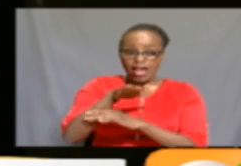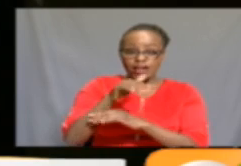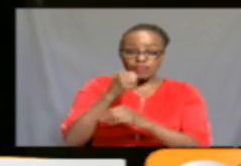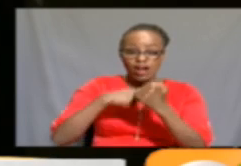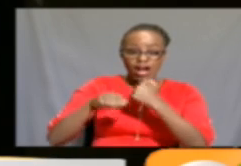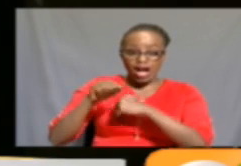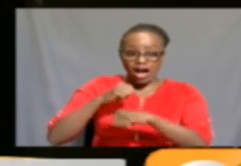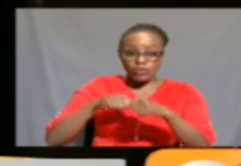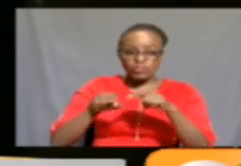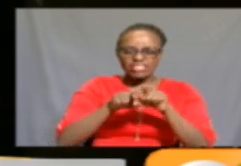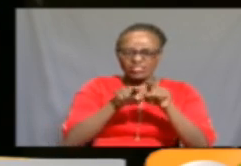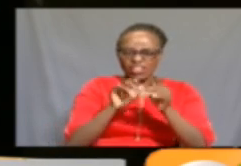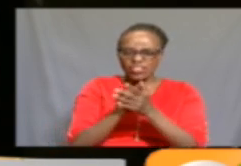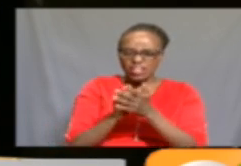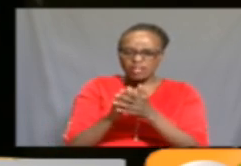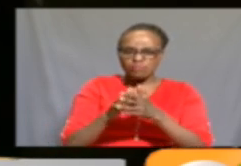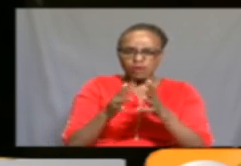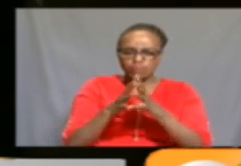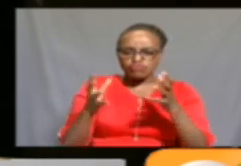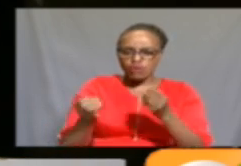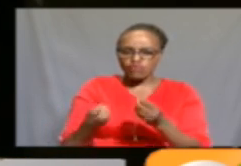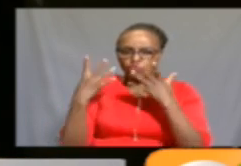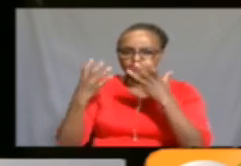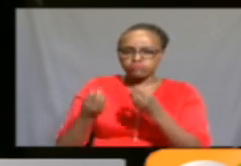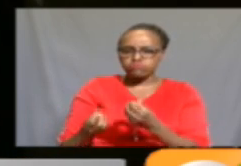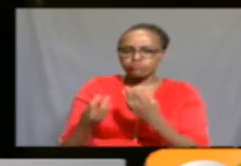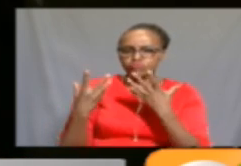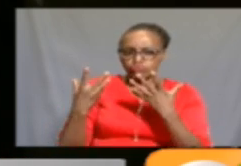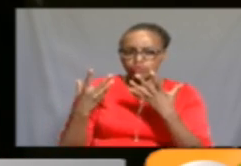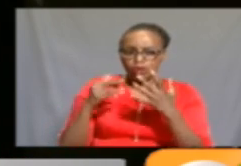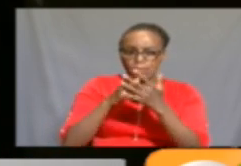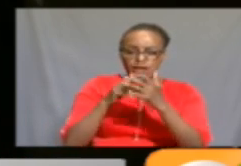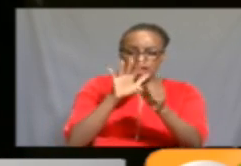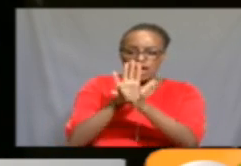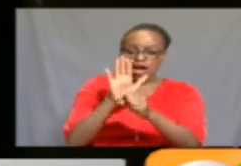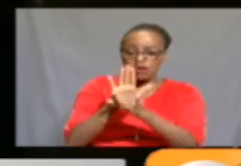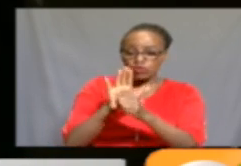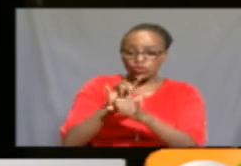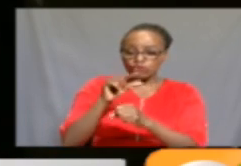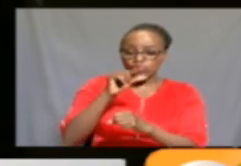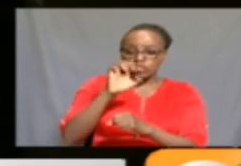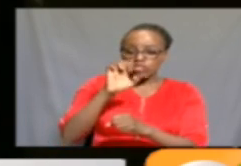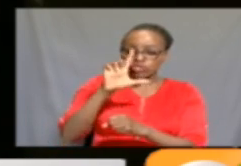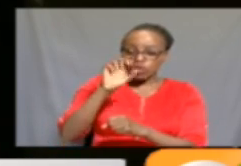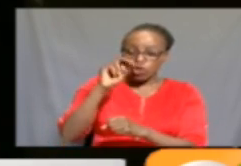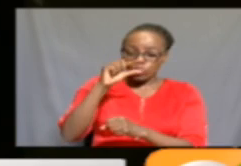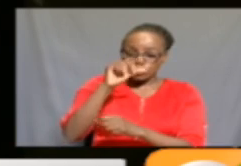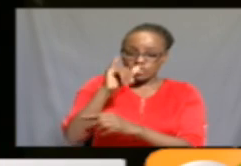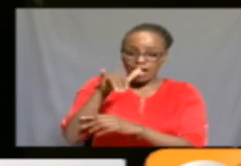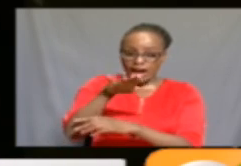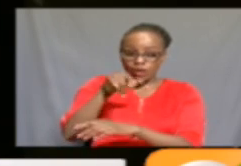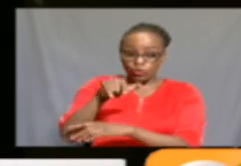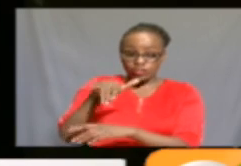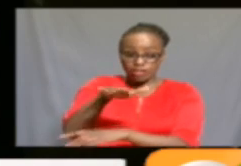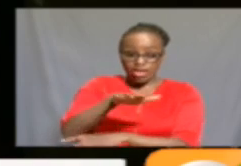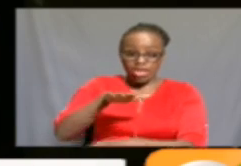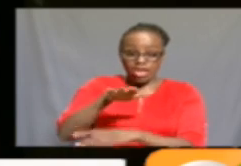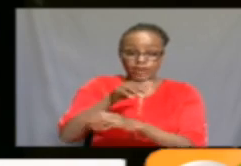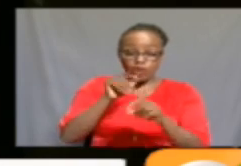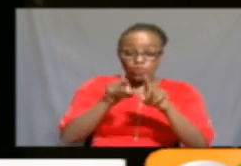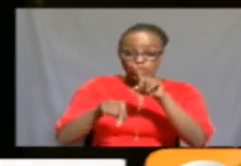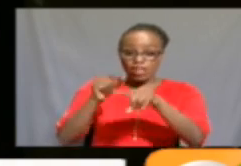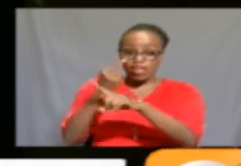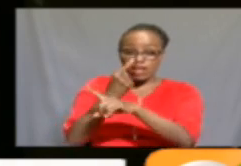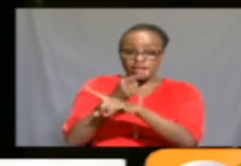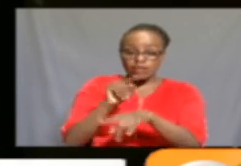in faulting, folding, and volcanicity. So there's a lot of geology around this area. So with the various